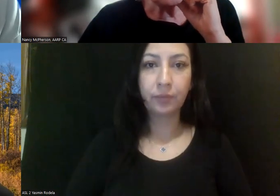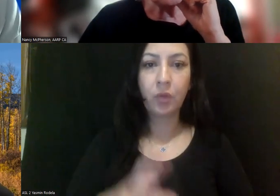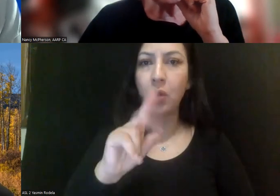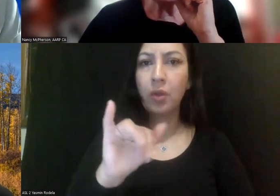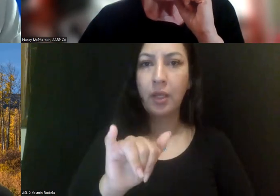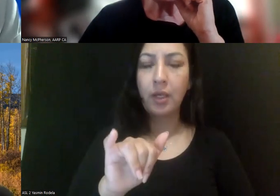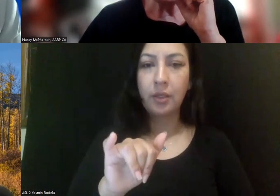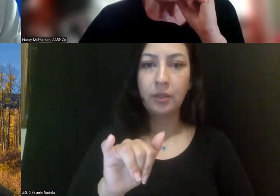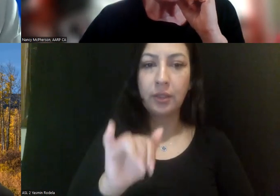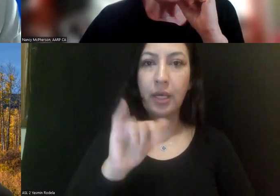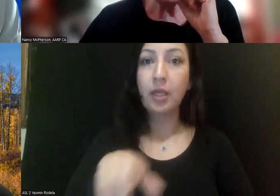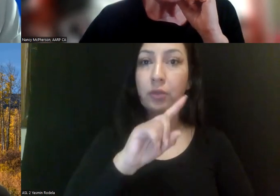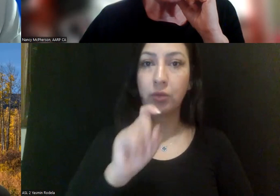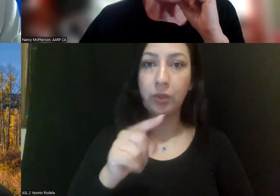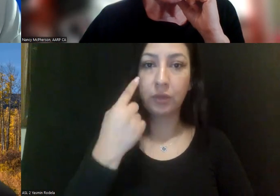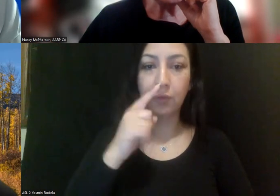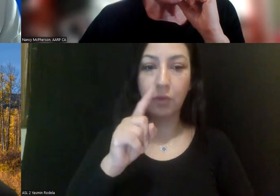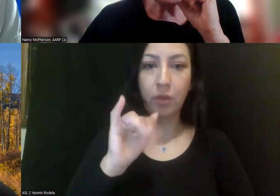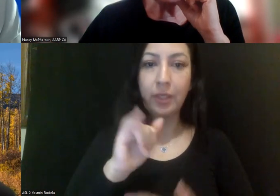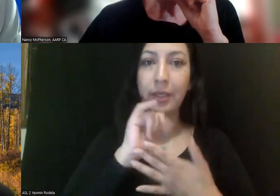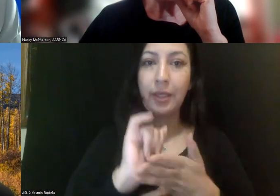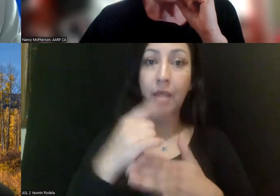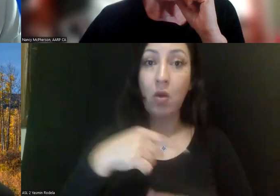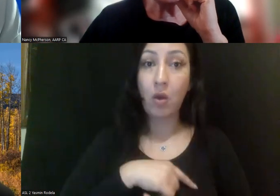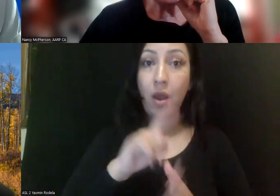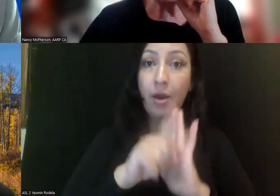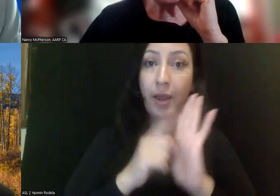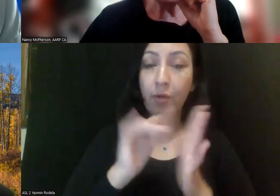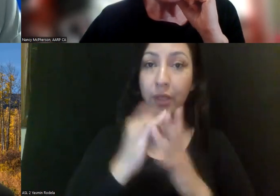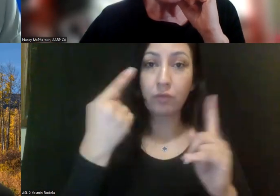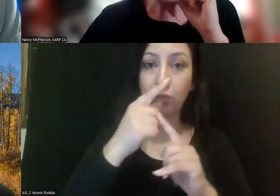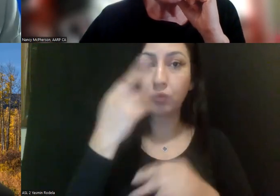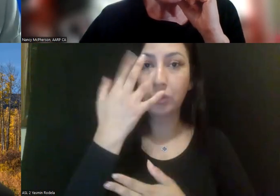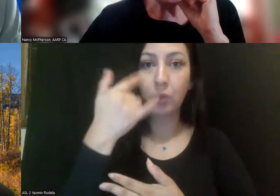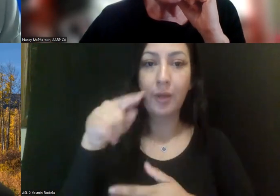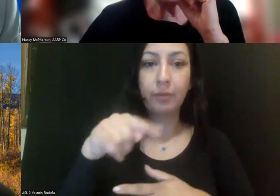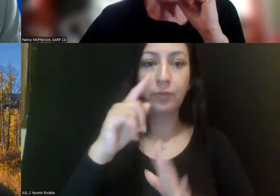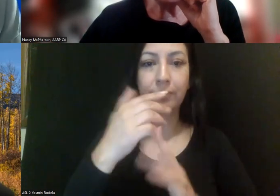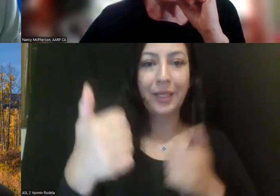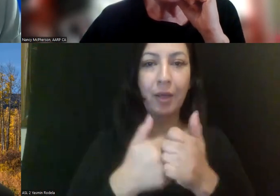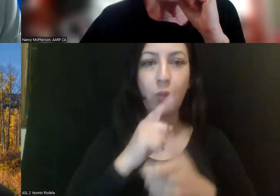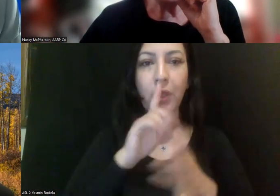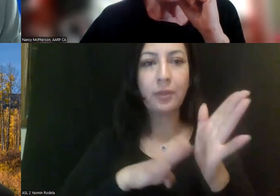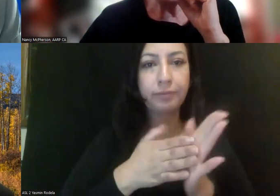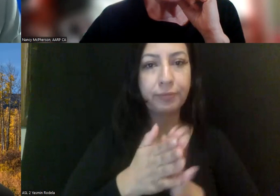that is the question of the hour, Nancy. That's the purpose behind all of this, is to really drive